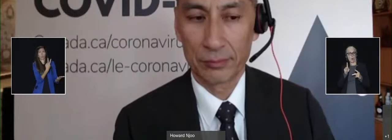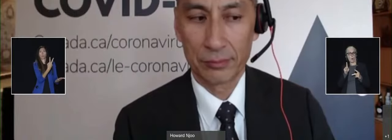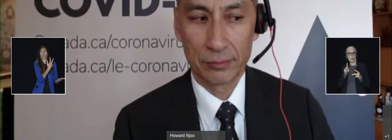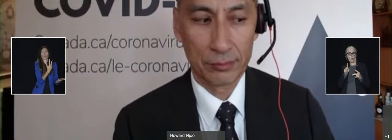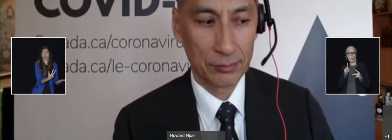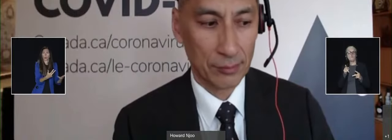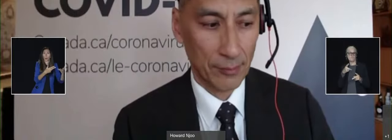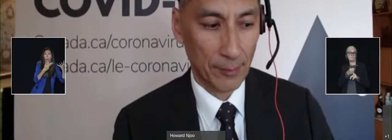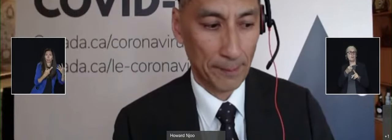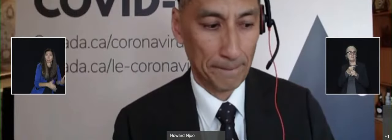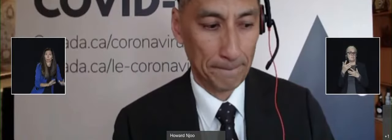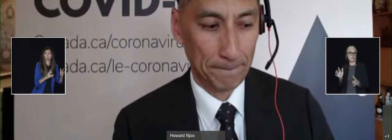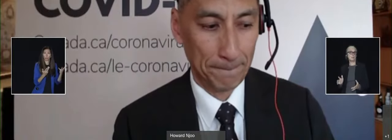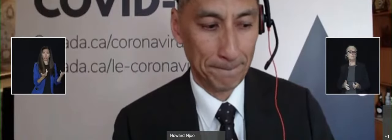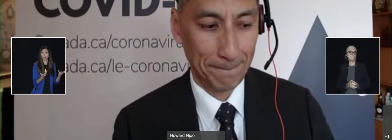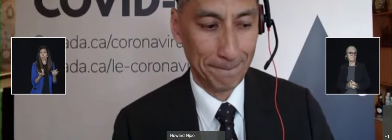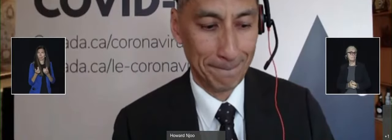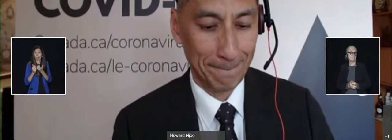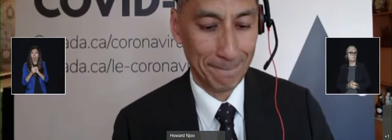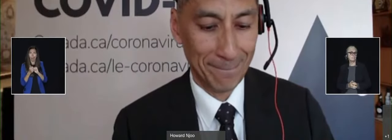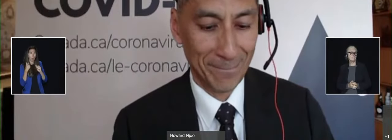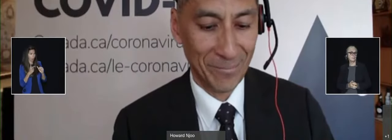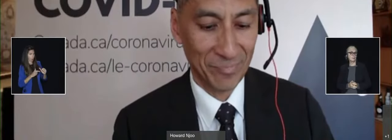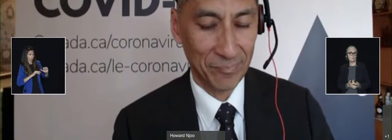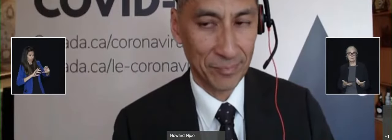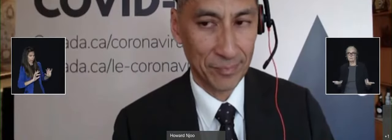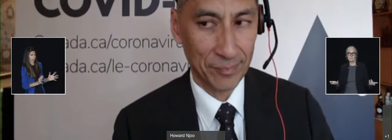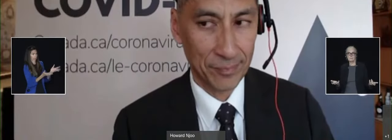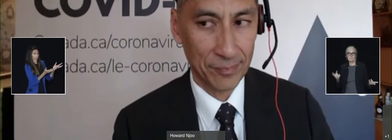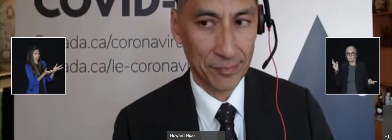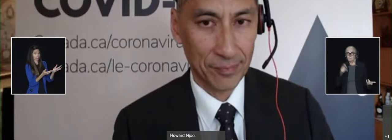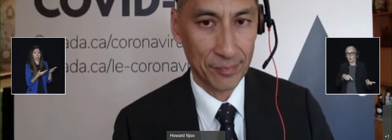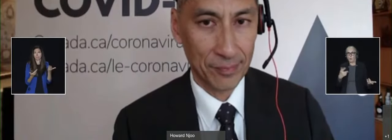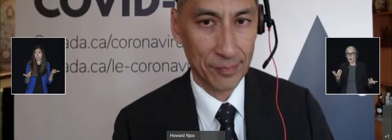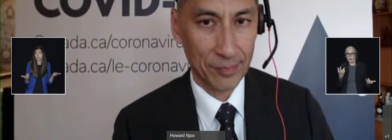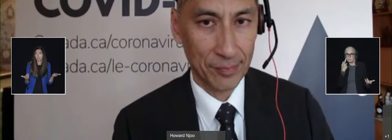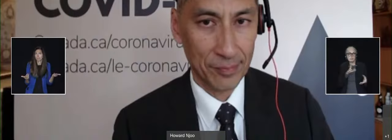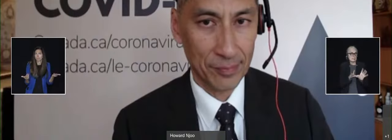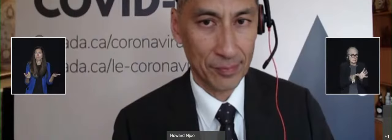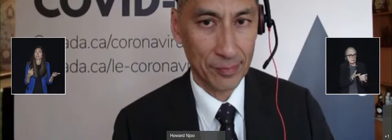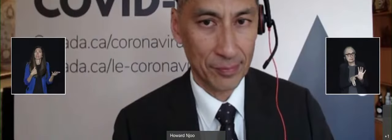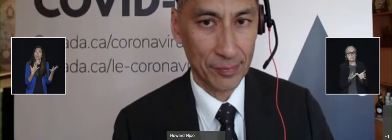to get to that, you know, 85%, 90% coverage that we need?